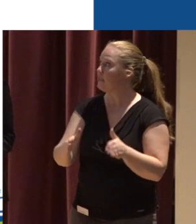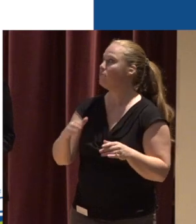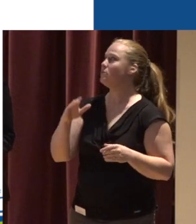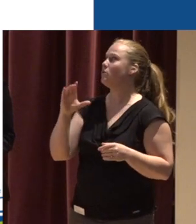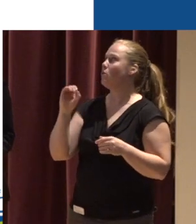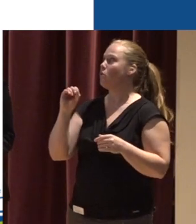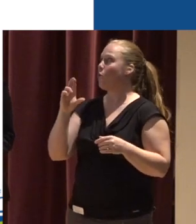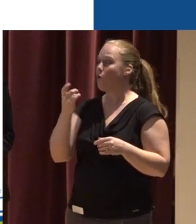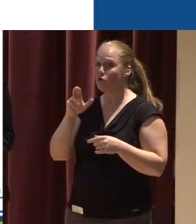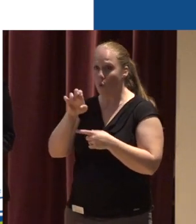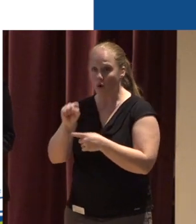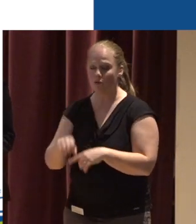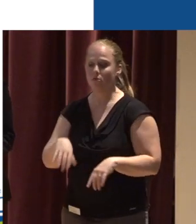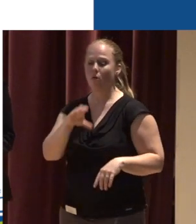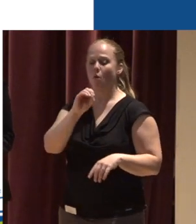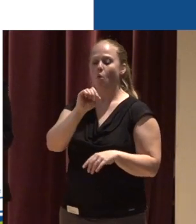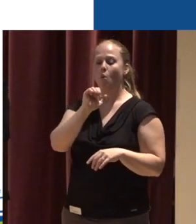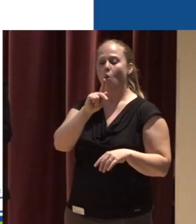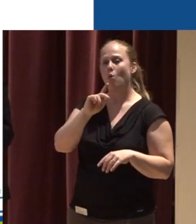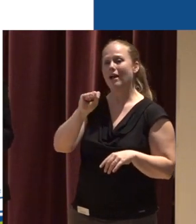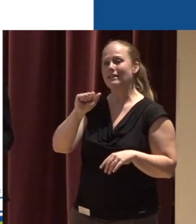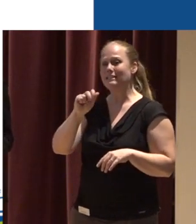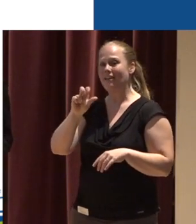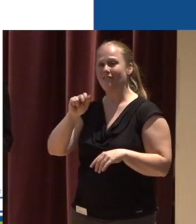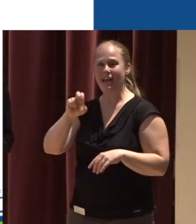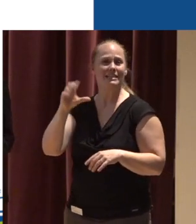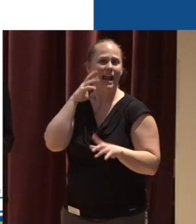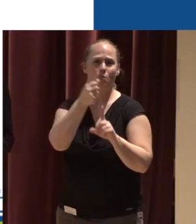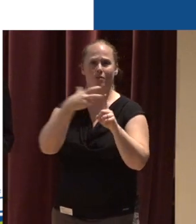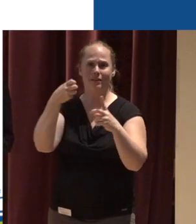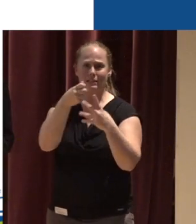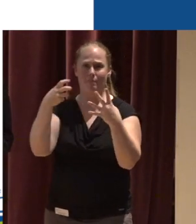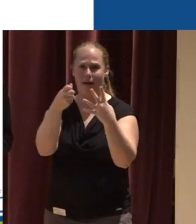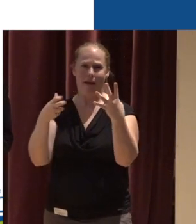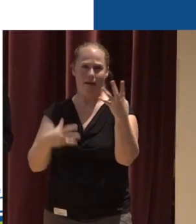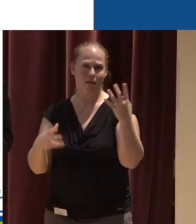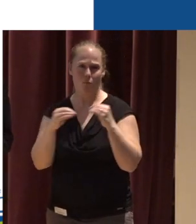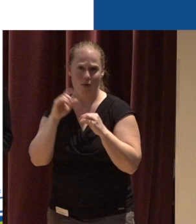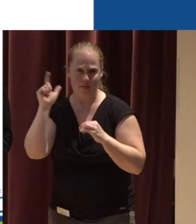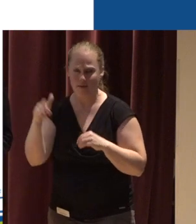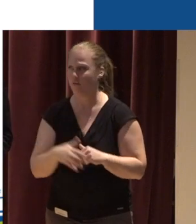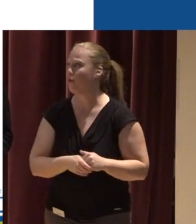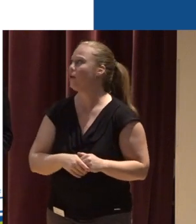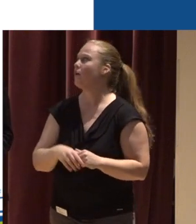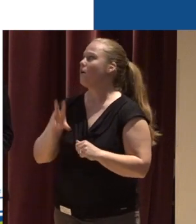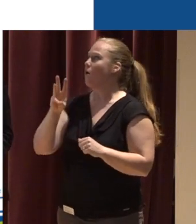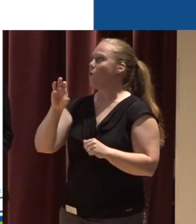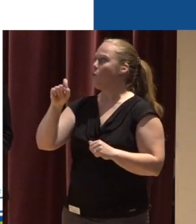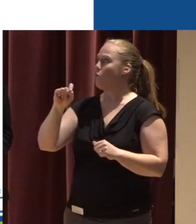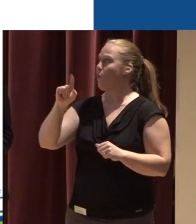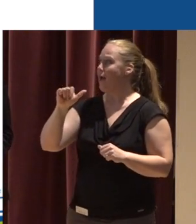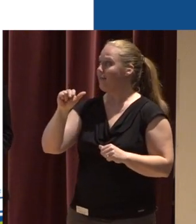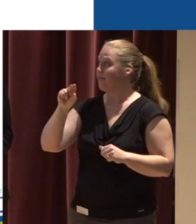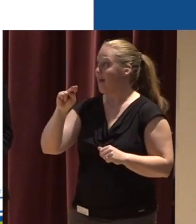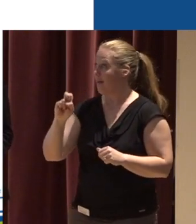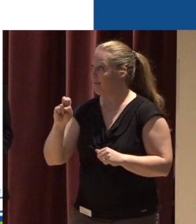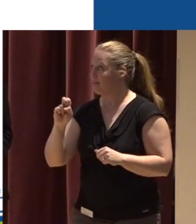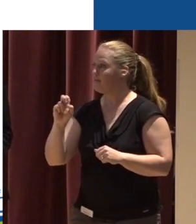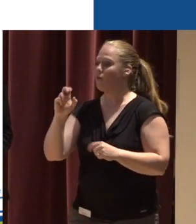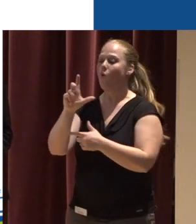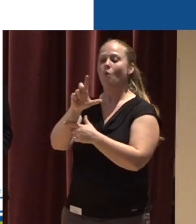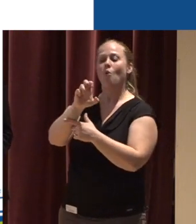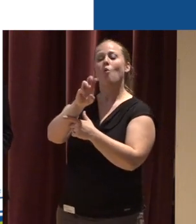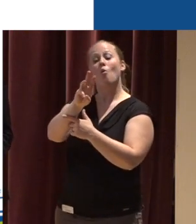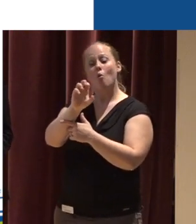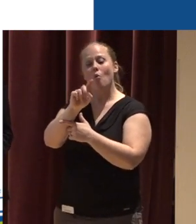We are managing oak savannas And I'll get into each of these habitat types later We are managing wetlands And we have active mitigation